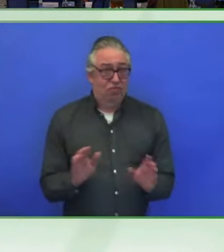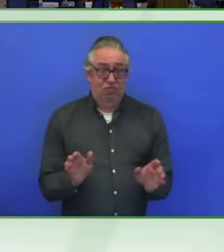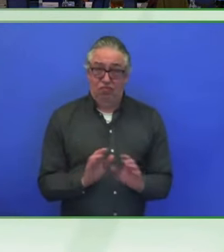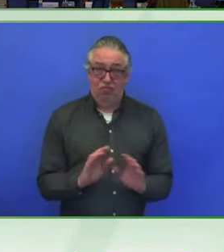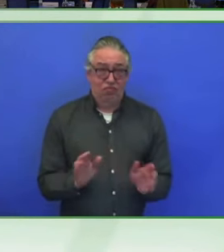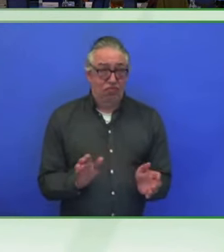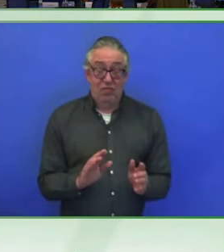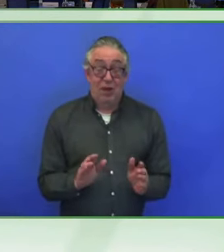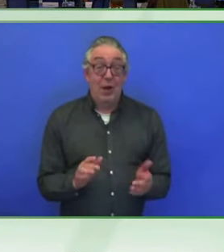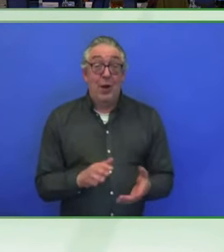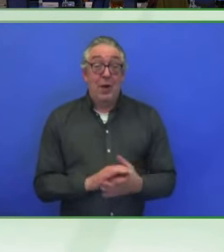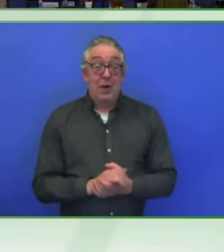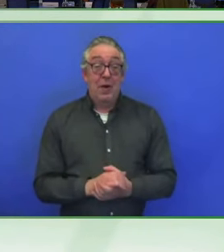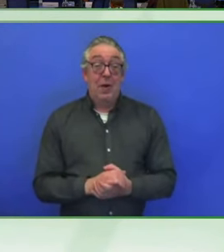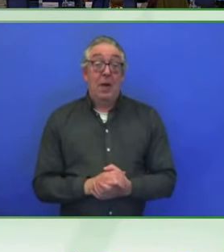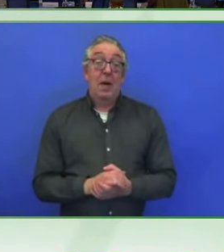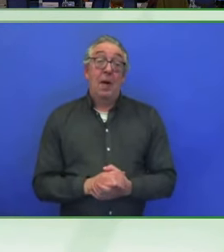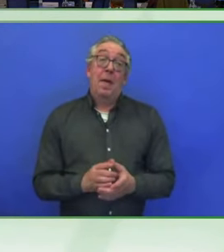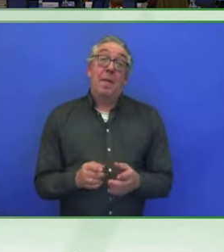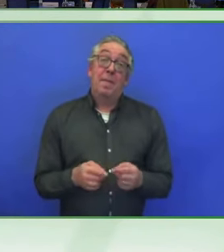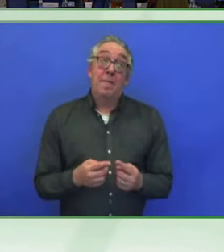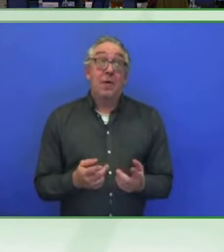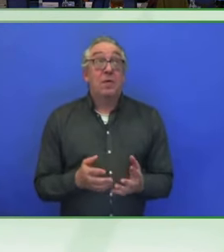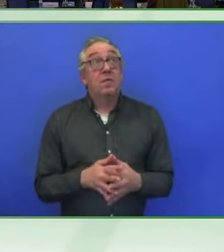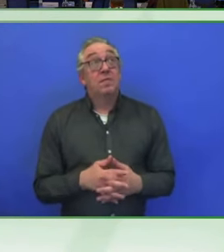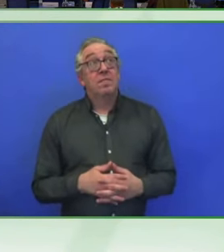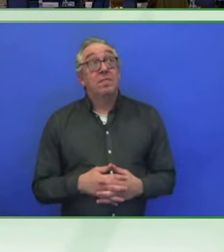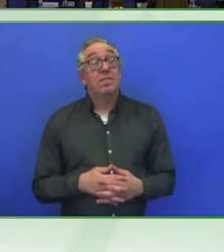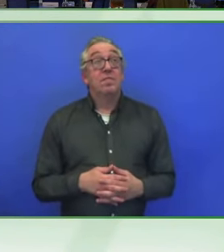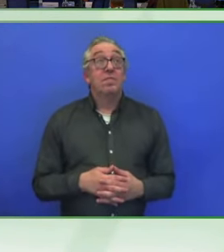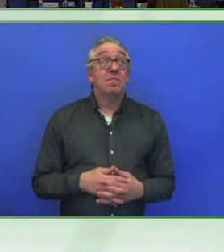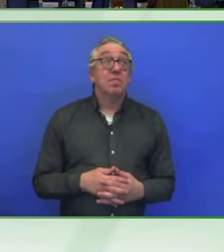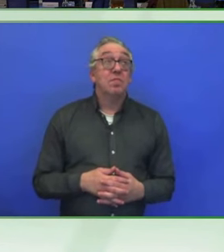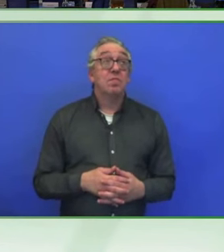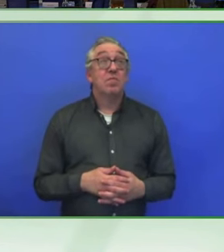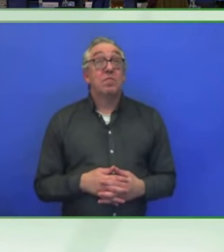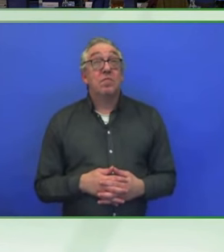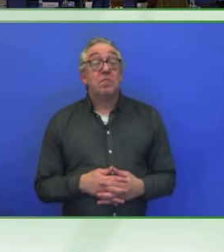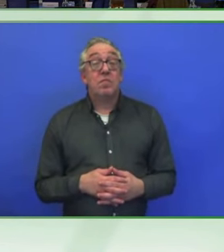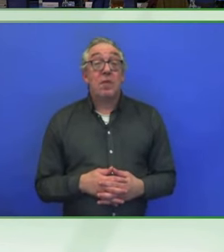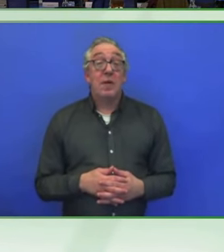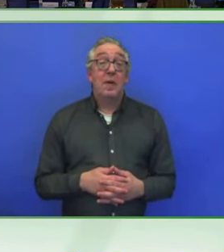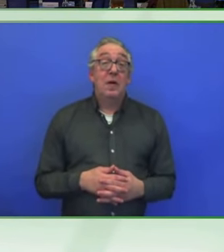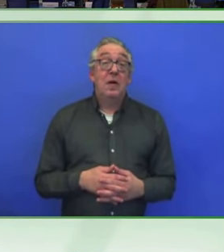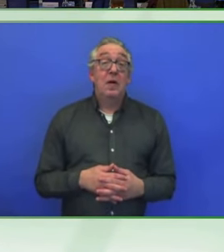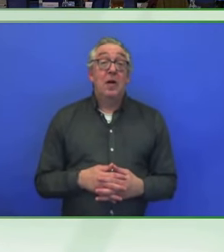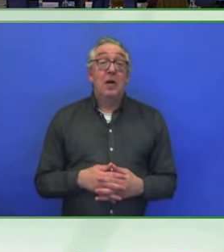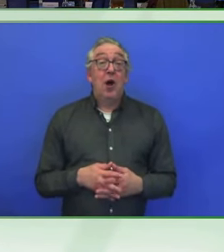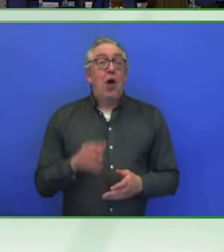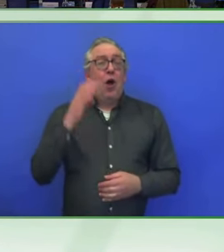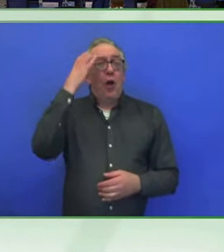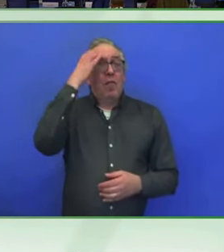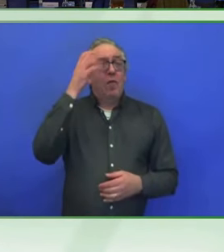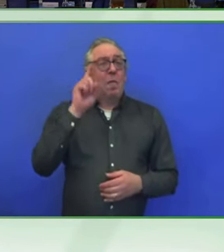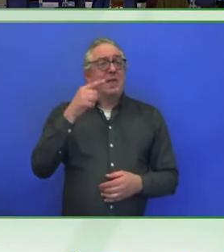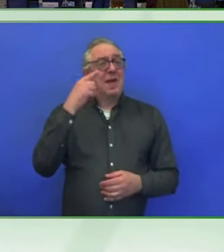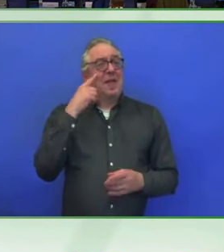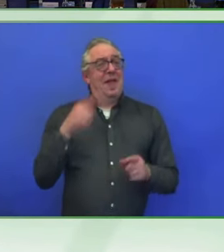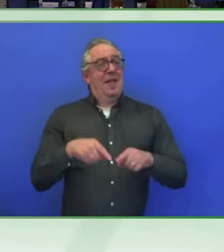this issue as a matter of investment into people that might,